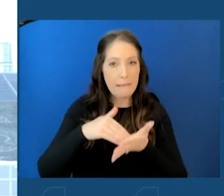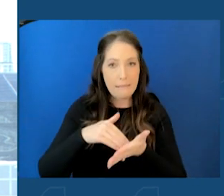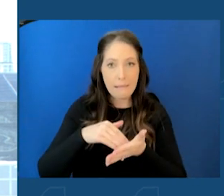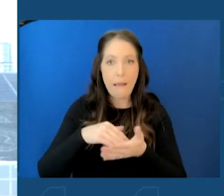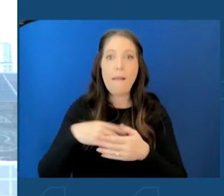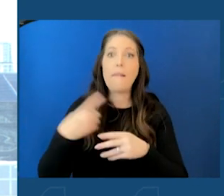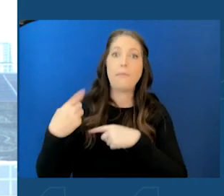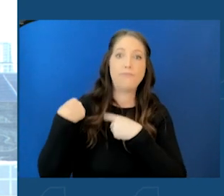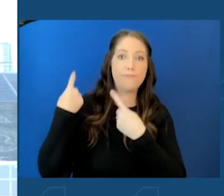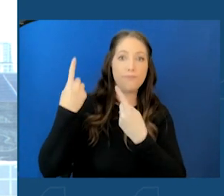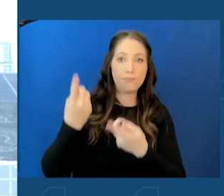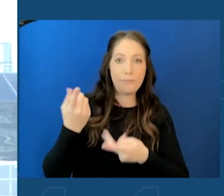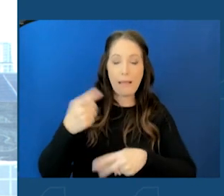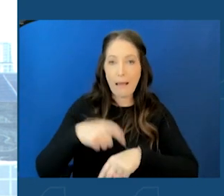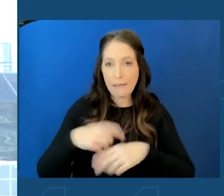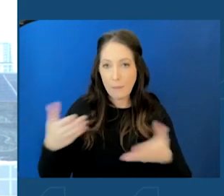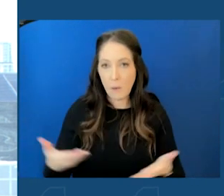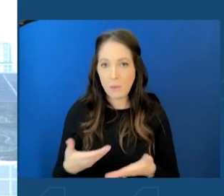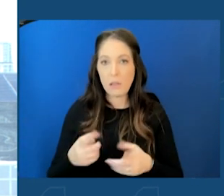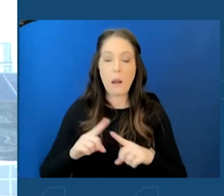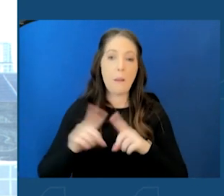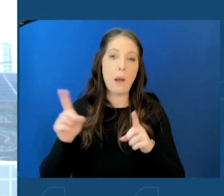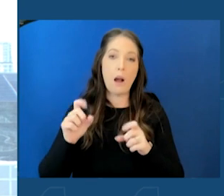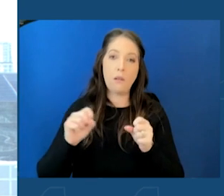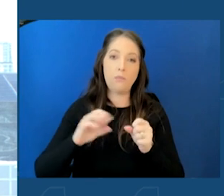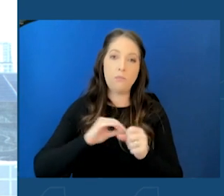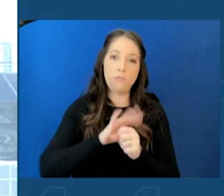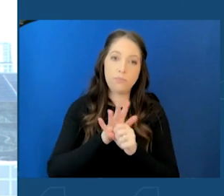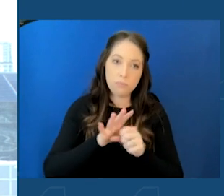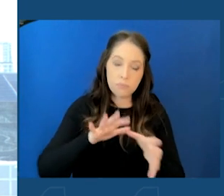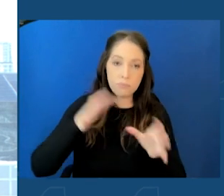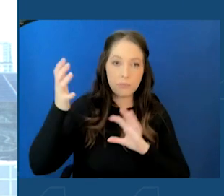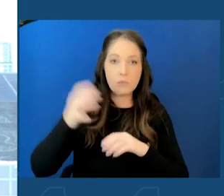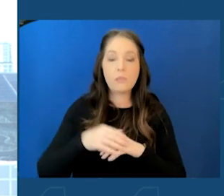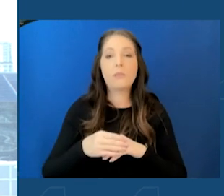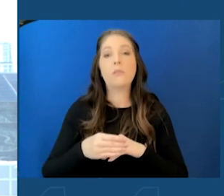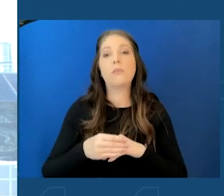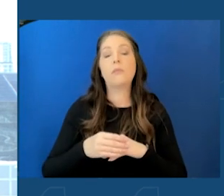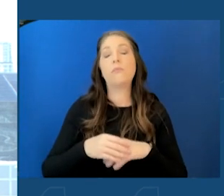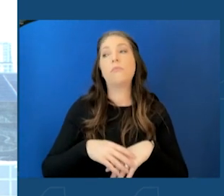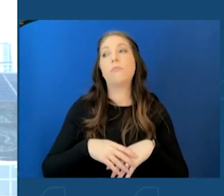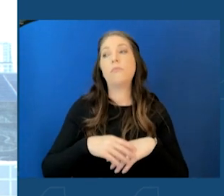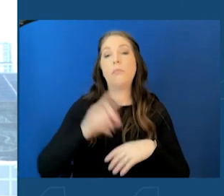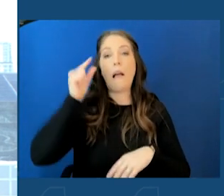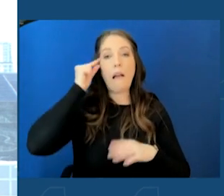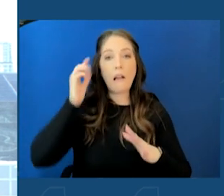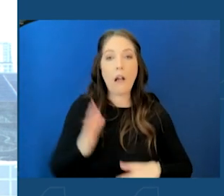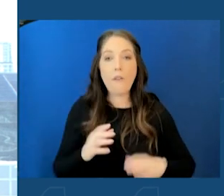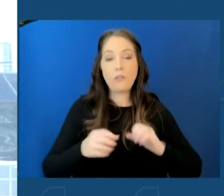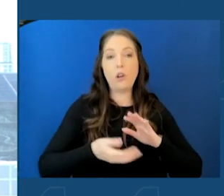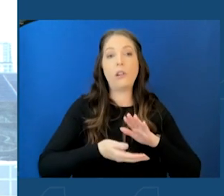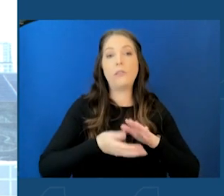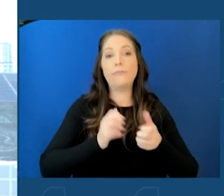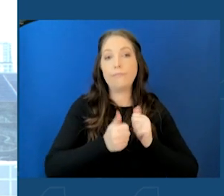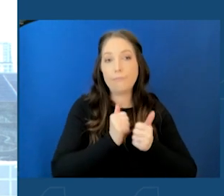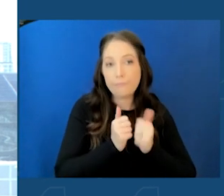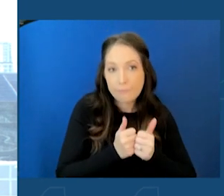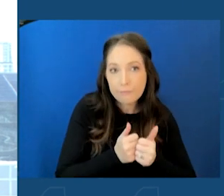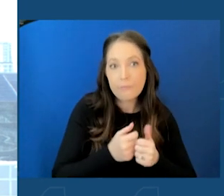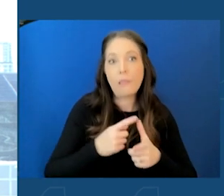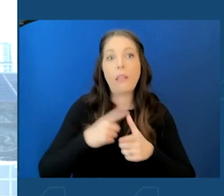here, but the pandemic, running for governor the first time, and then the pandemic really put the kibosh on